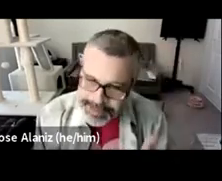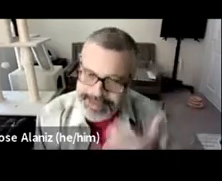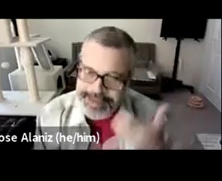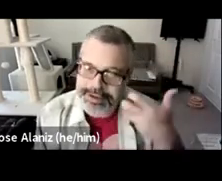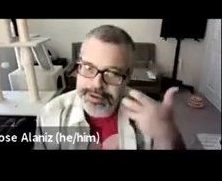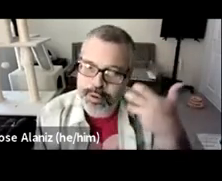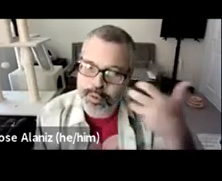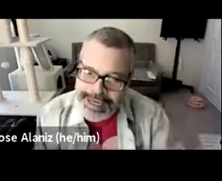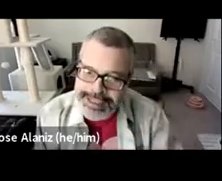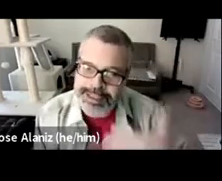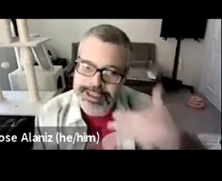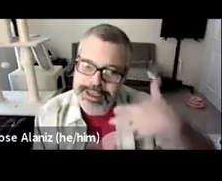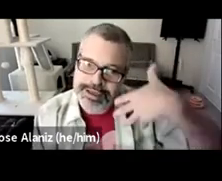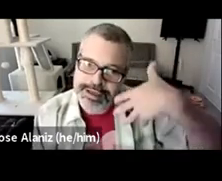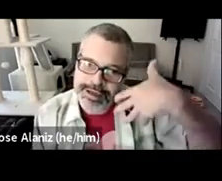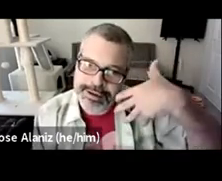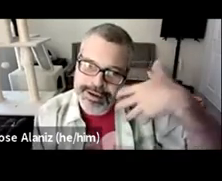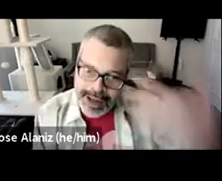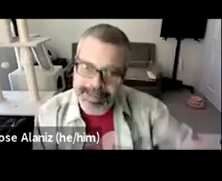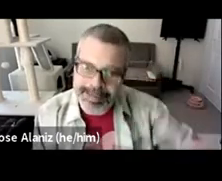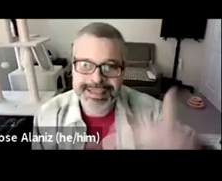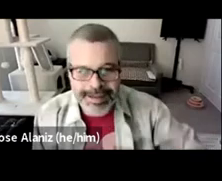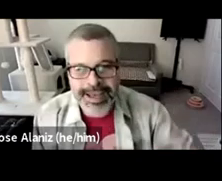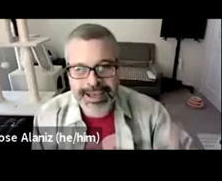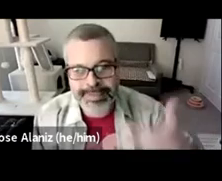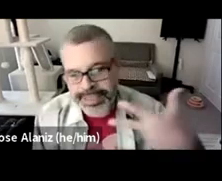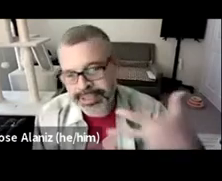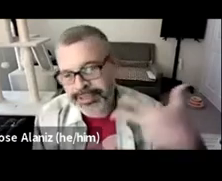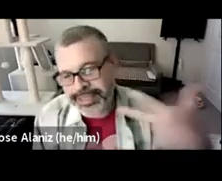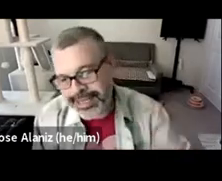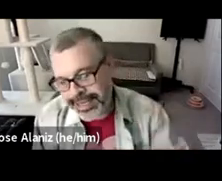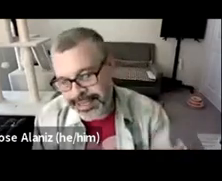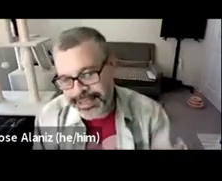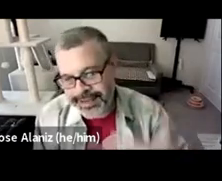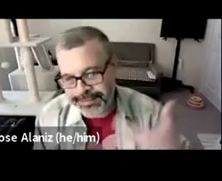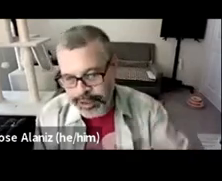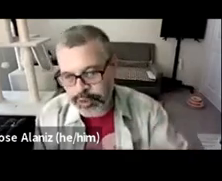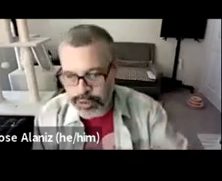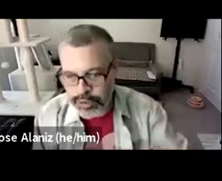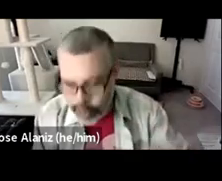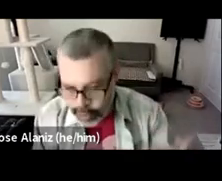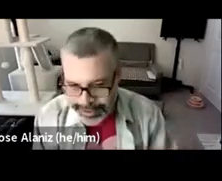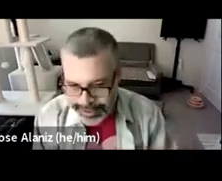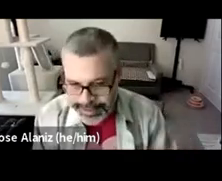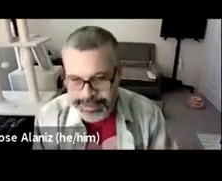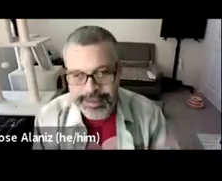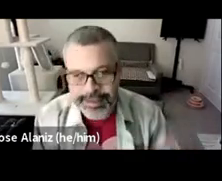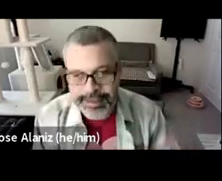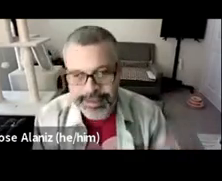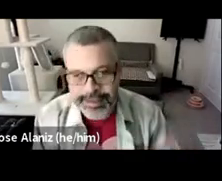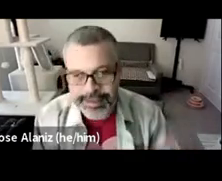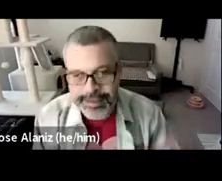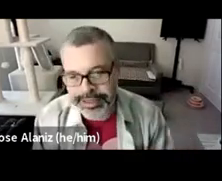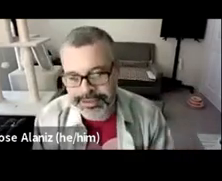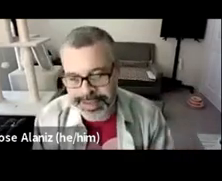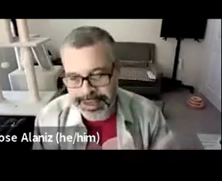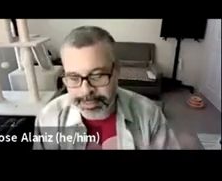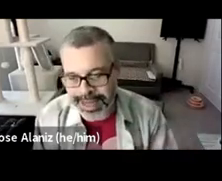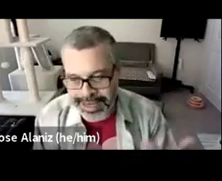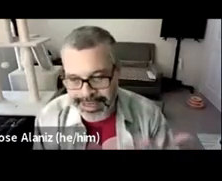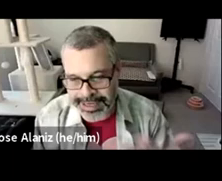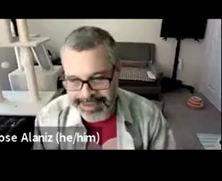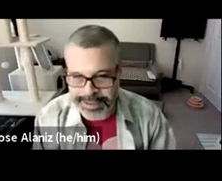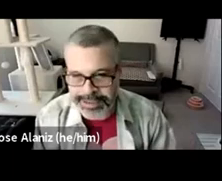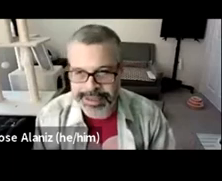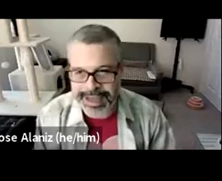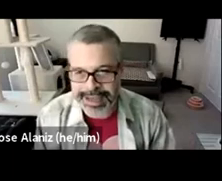sensation, right? The, the, the ways in which, uh, comics can find particular techniques and visual correlates to the experience of being